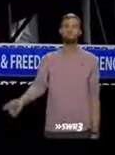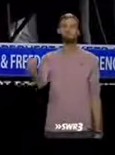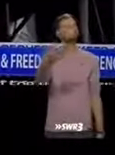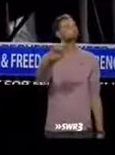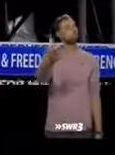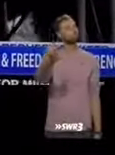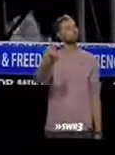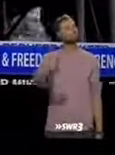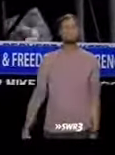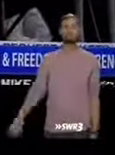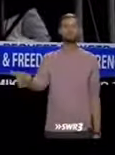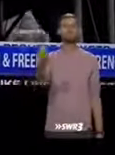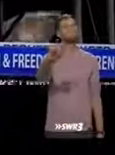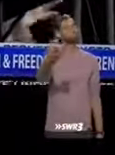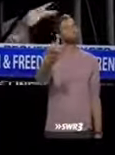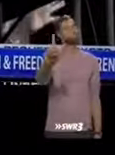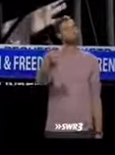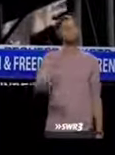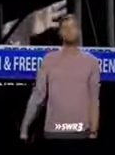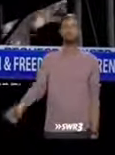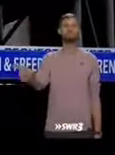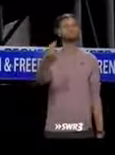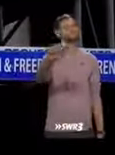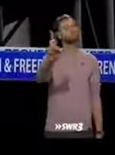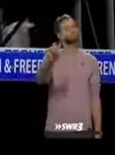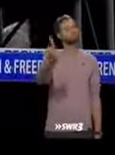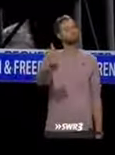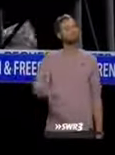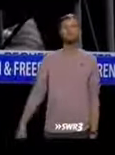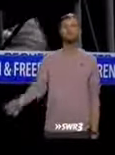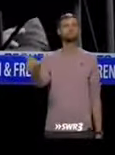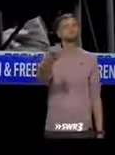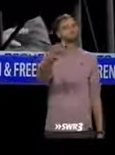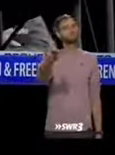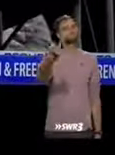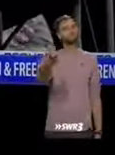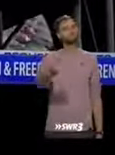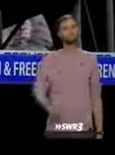shuts down your innate immunity. And so what we're seeing in medicine is...